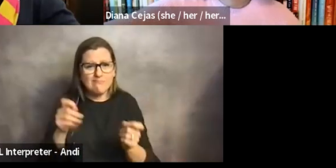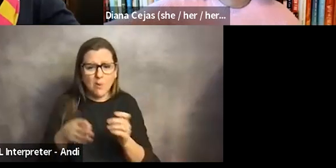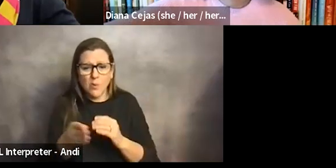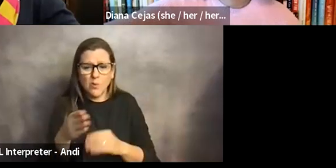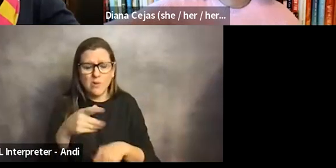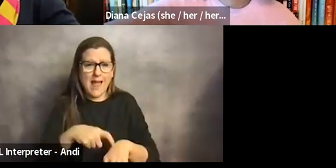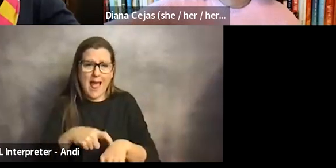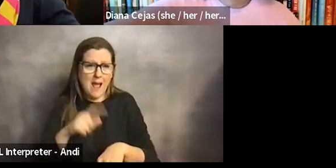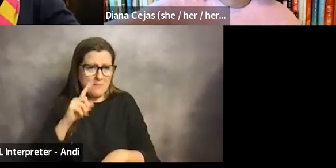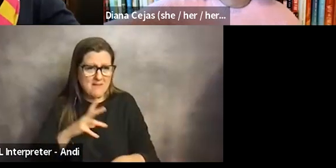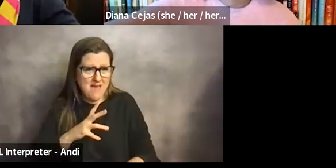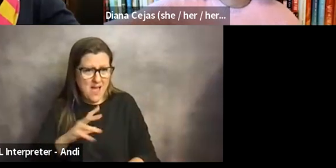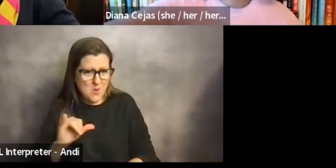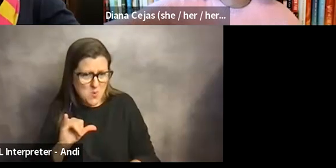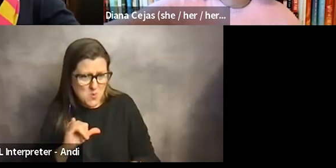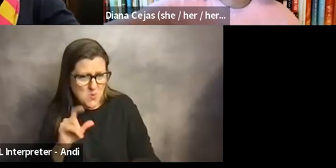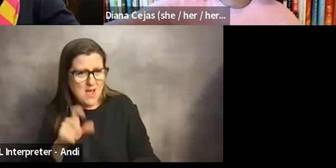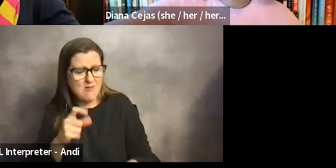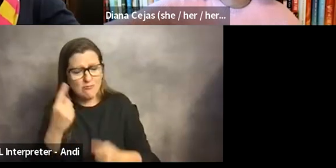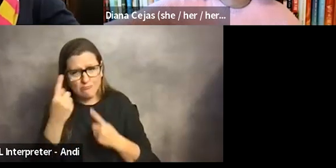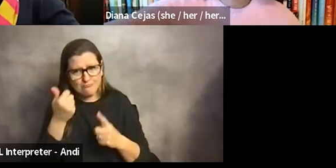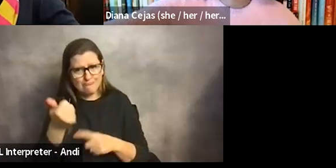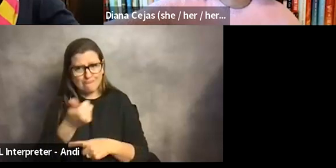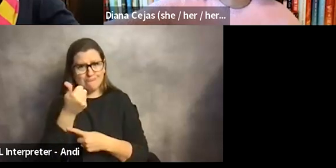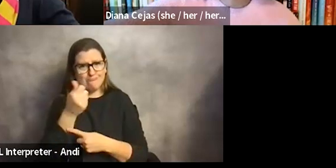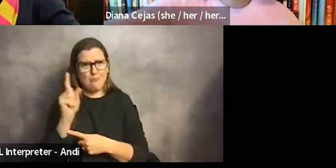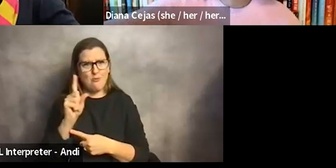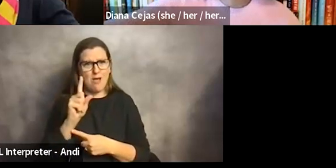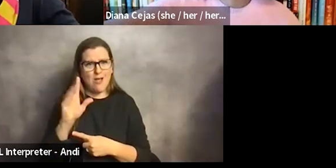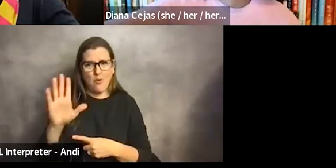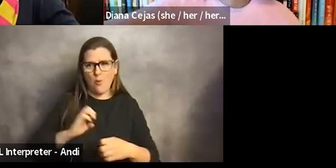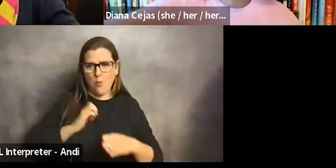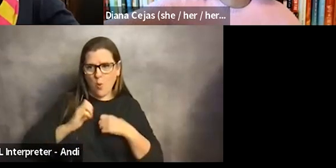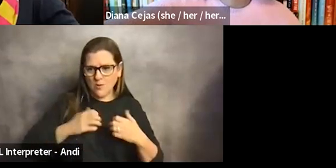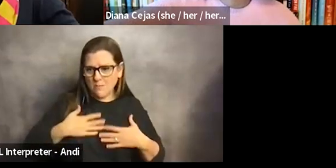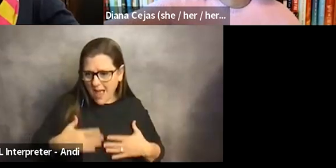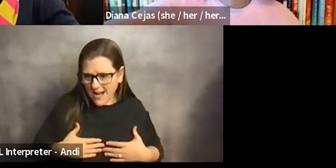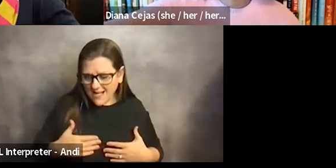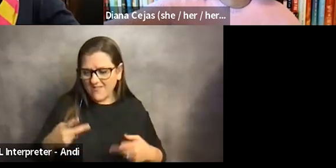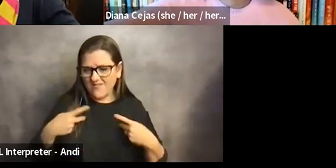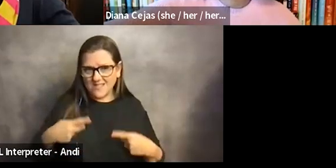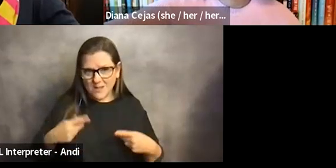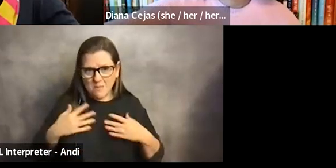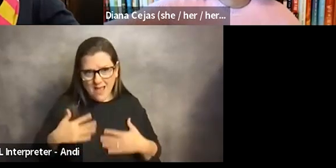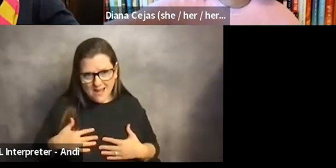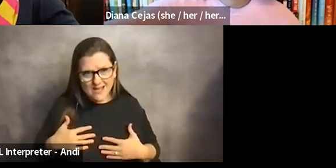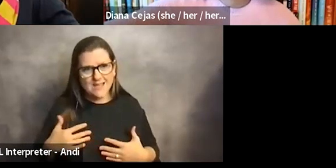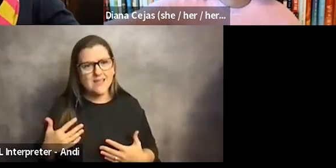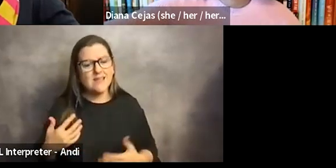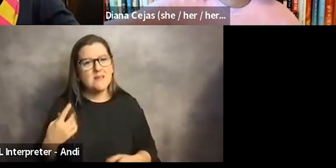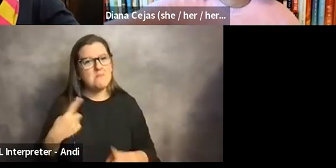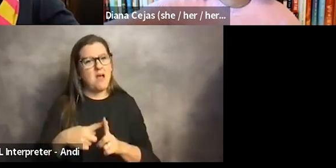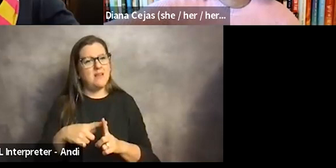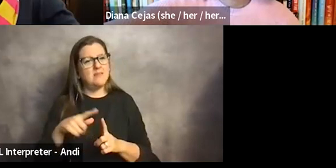Um, we have to kind of meet ourselves where our emotional bodies are, where our physical bodies are and where